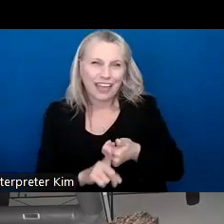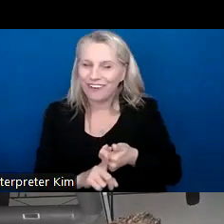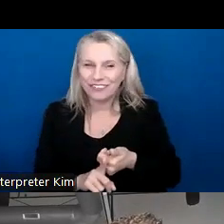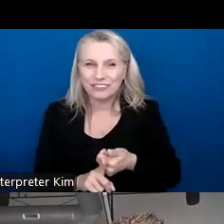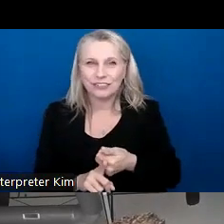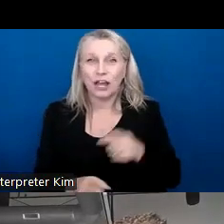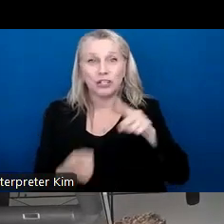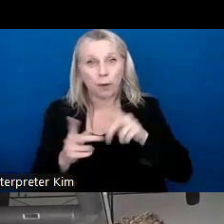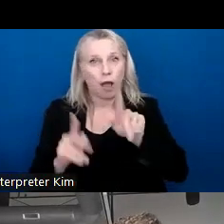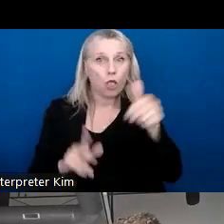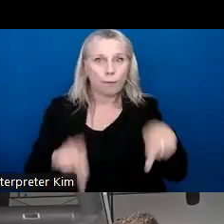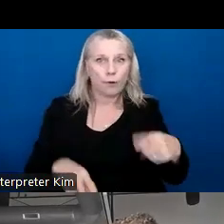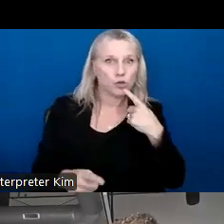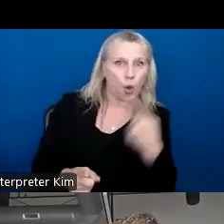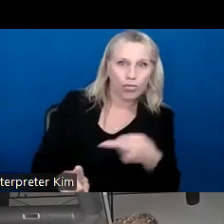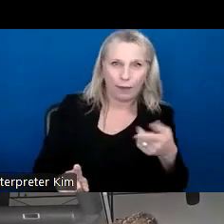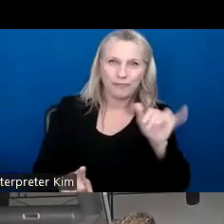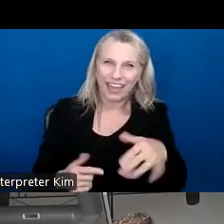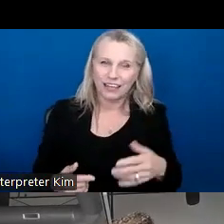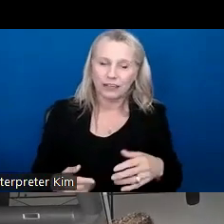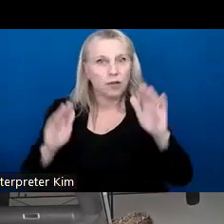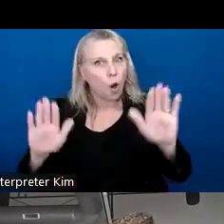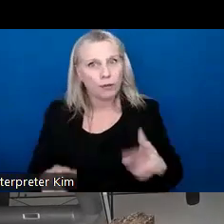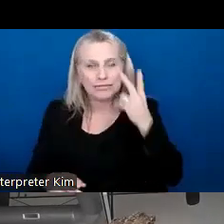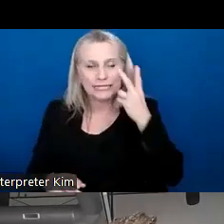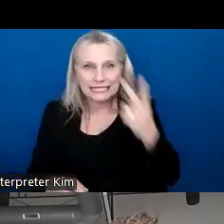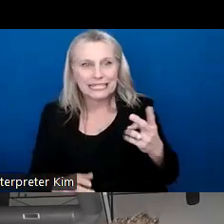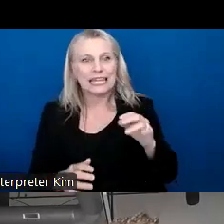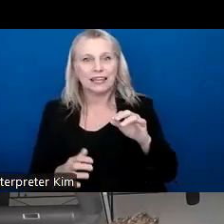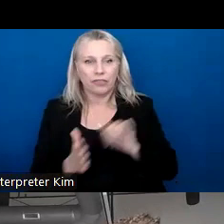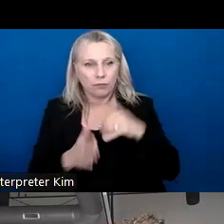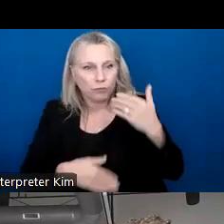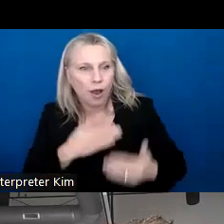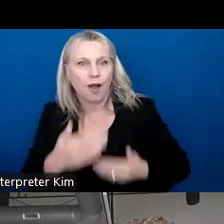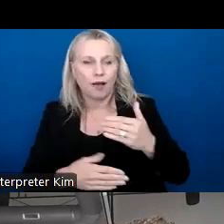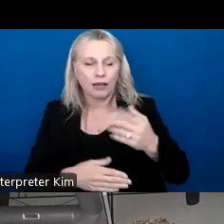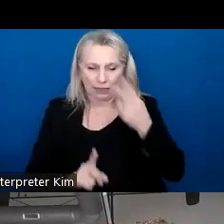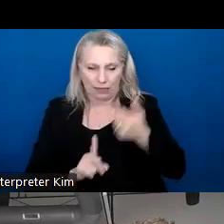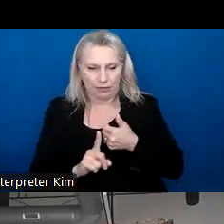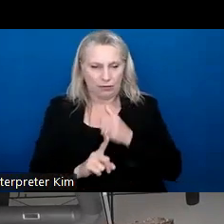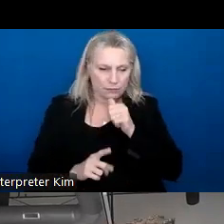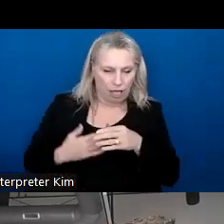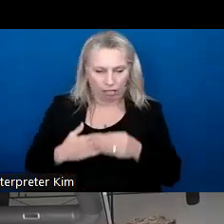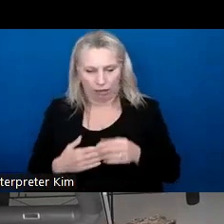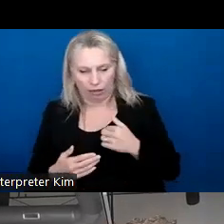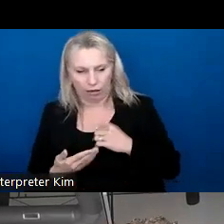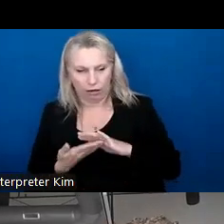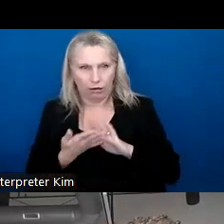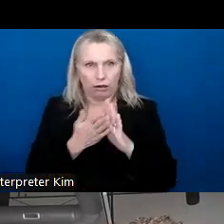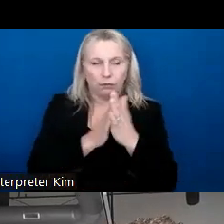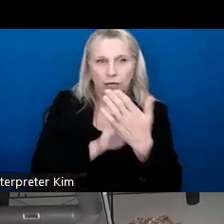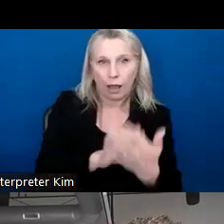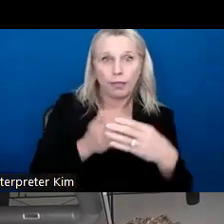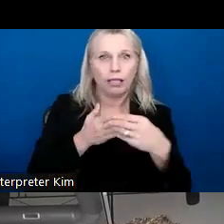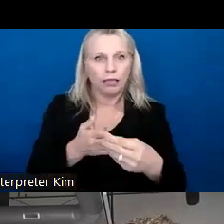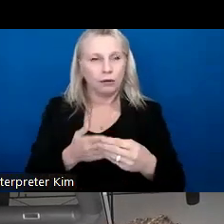So that was an awesome thing to see the progression of not really seeing themselves as a leader to becoming a leader. Um,